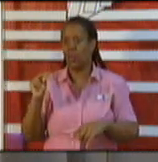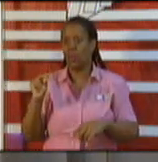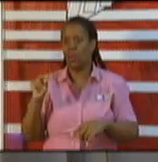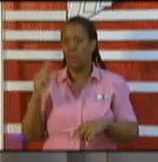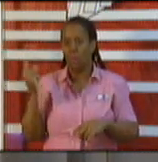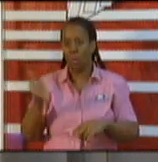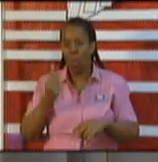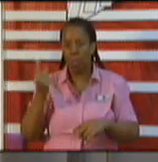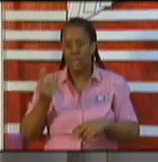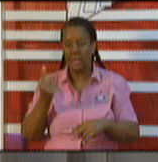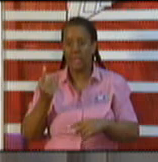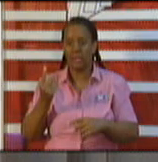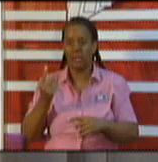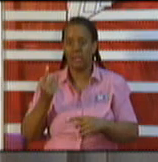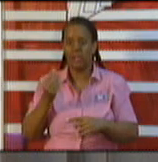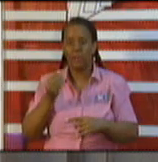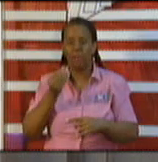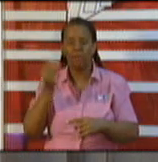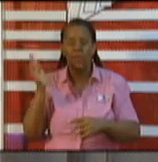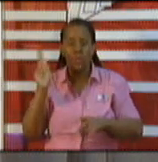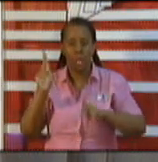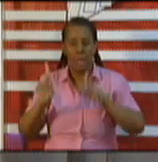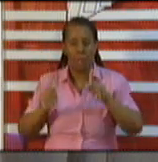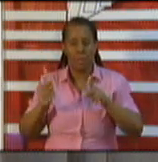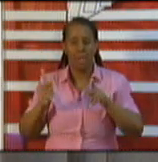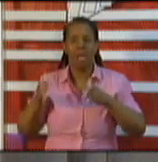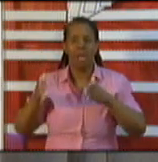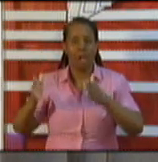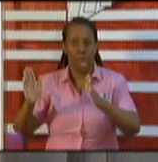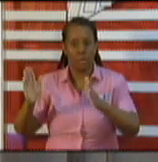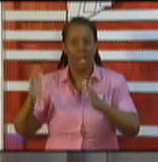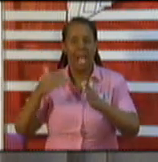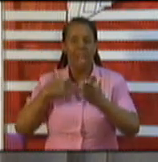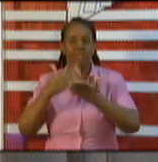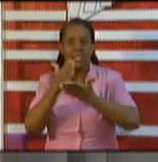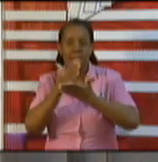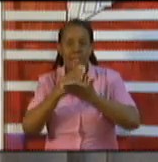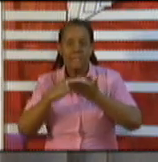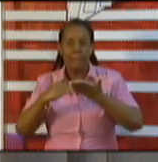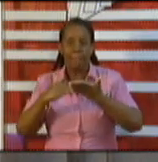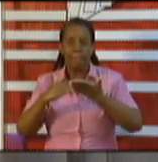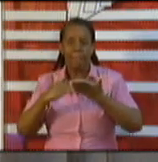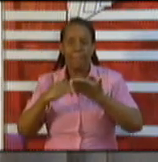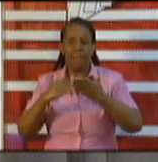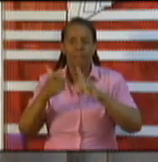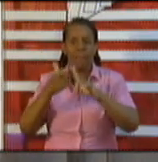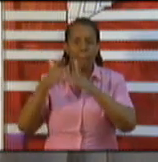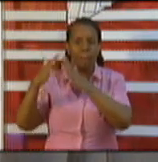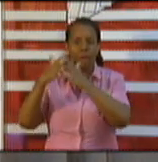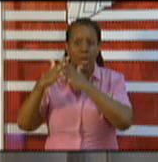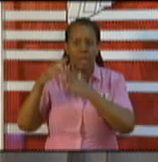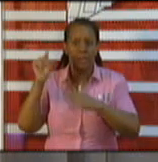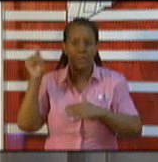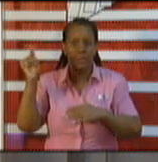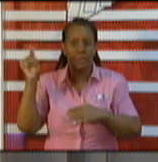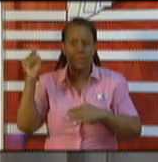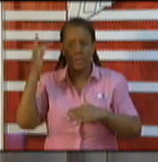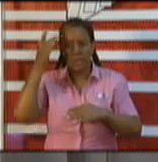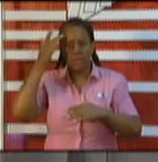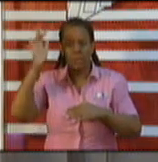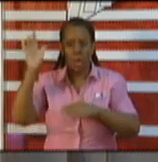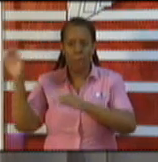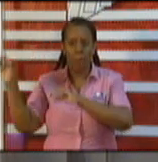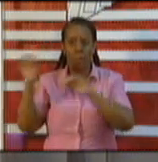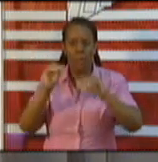the United States to another Caribbean island and they're waiting there to then jump across. We are not permitting other Caribbean islands that have taken